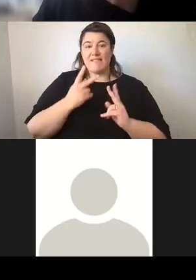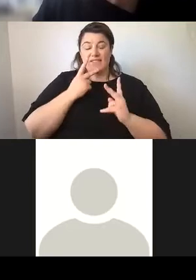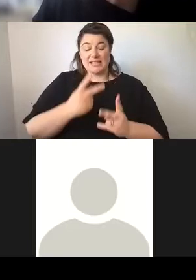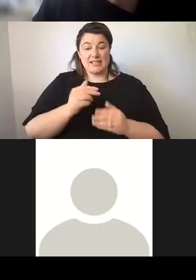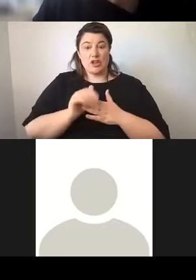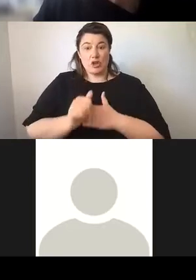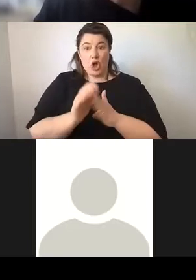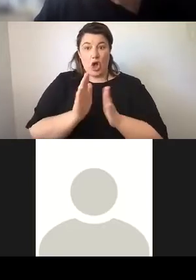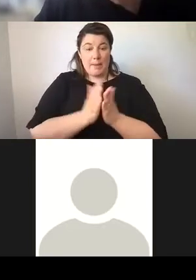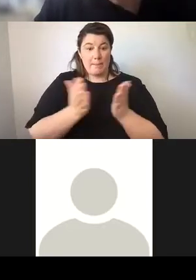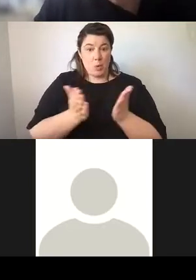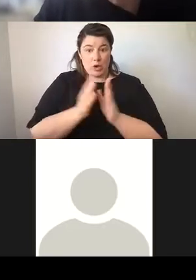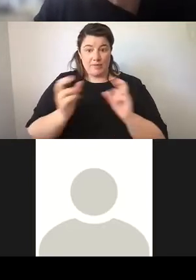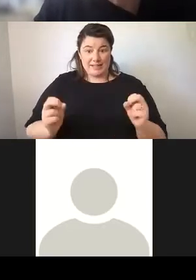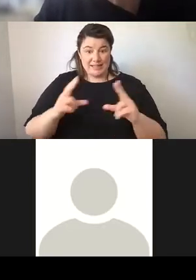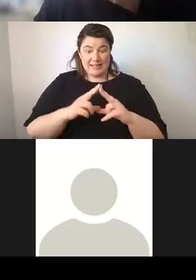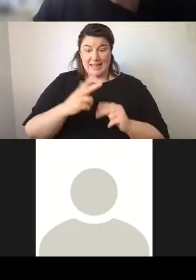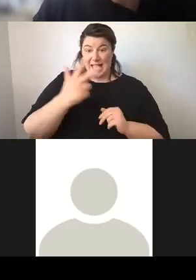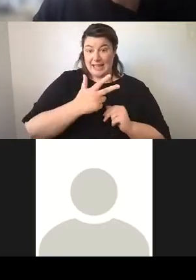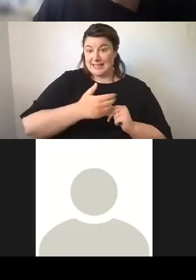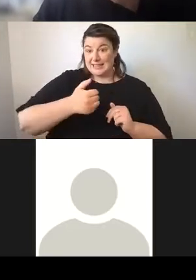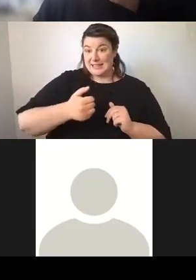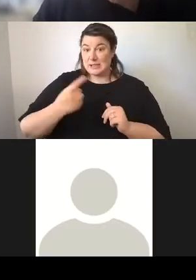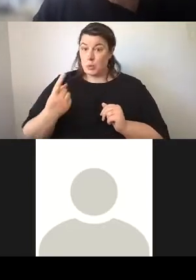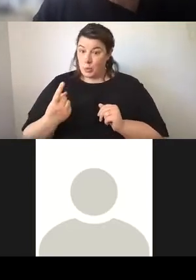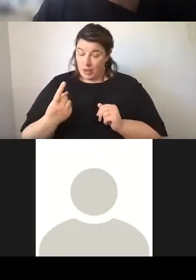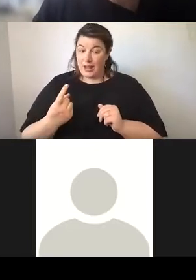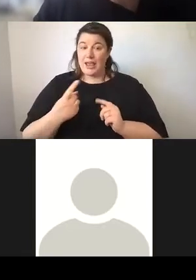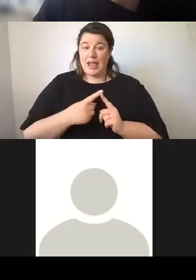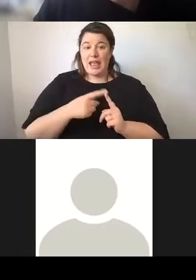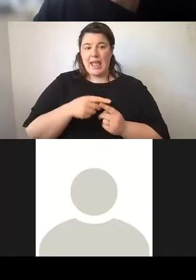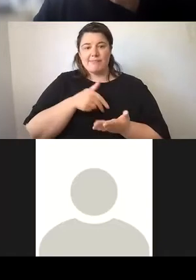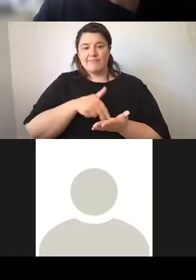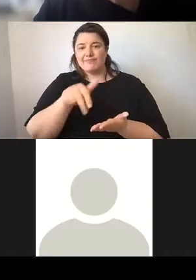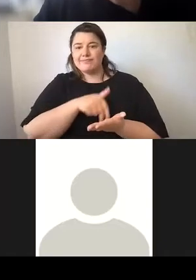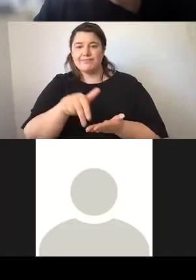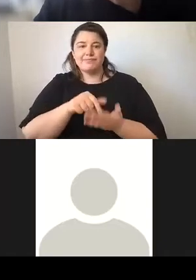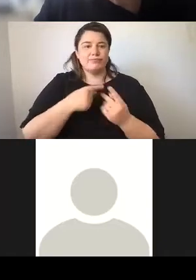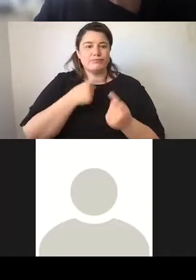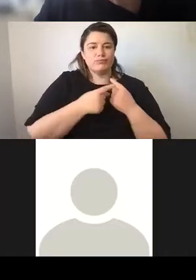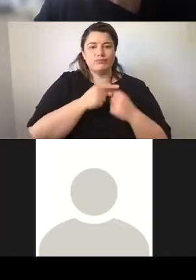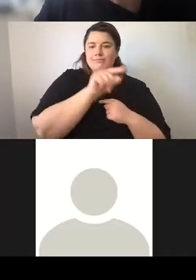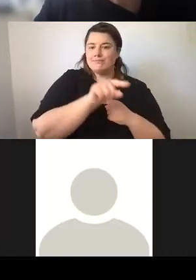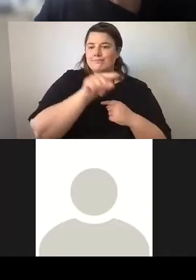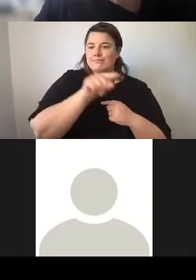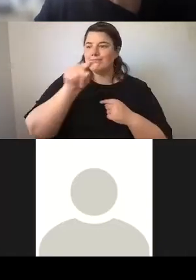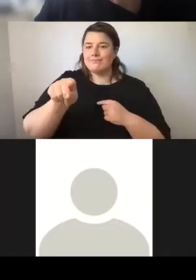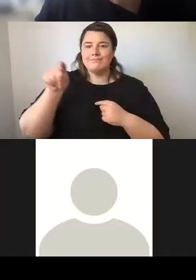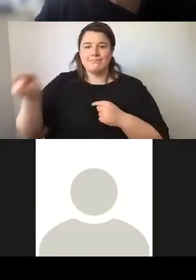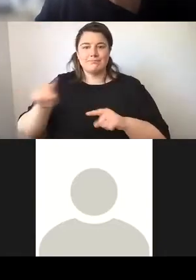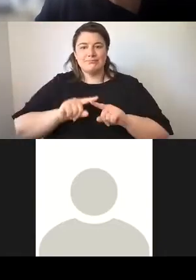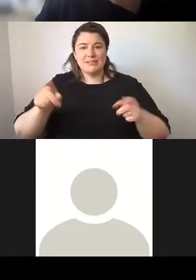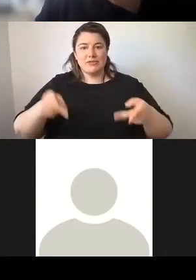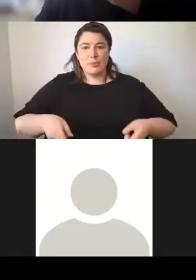of Sydney in 1861, and walks the streets describing some of the city buildings, and